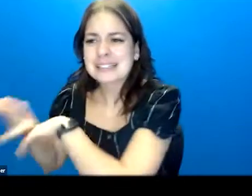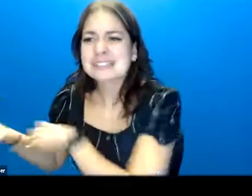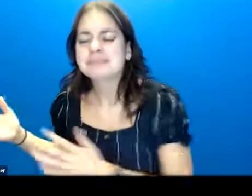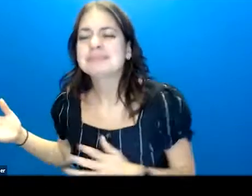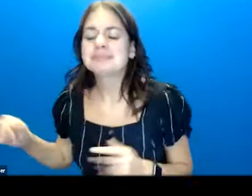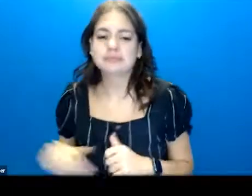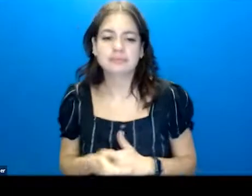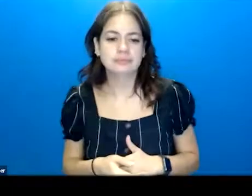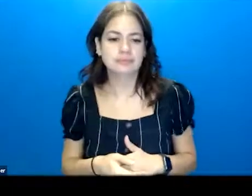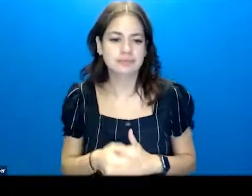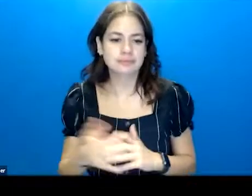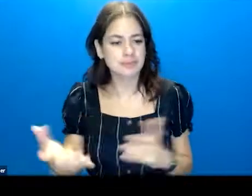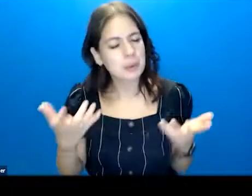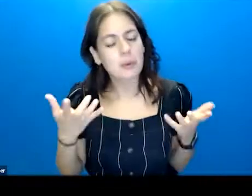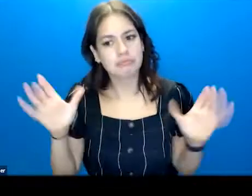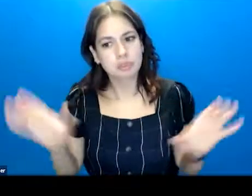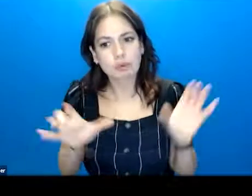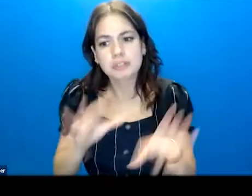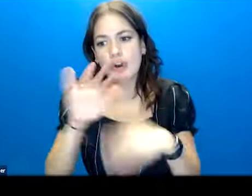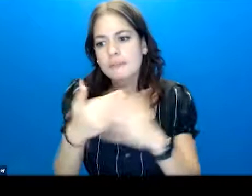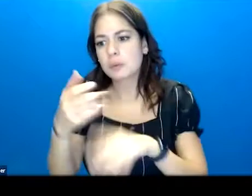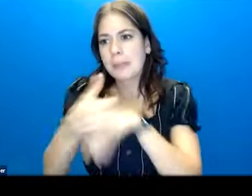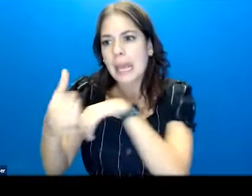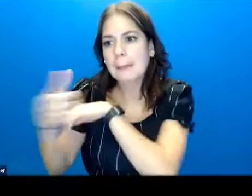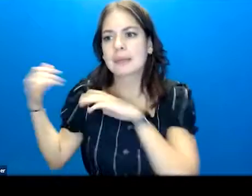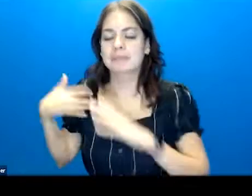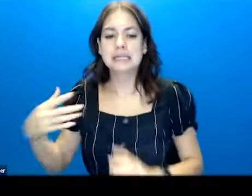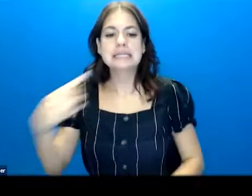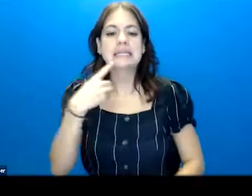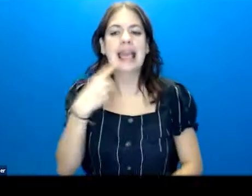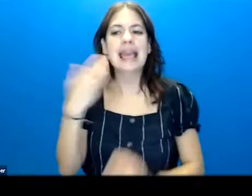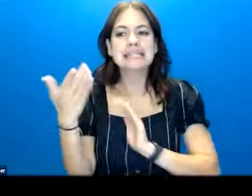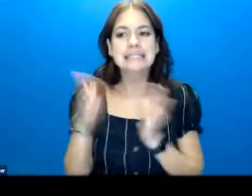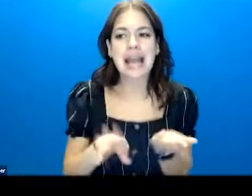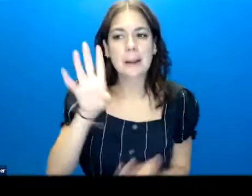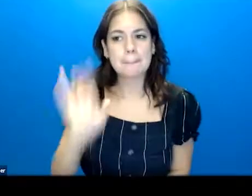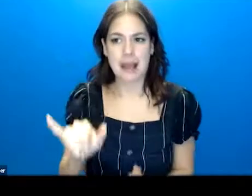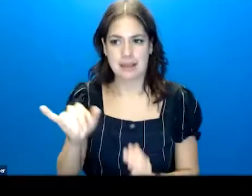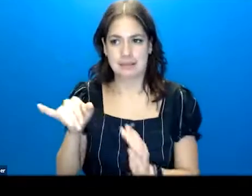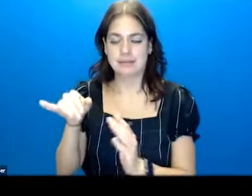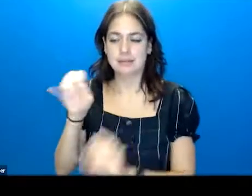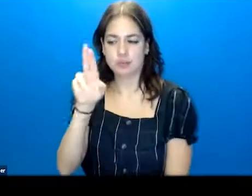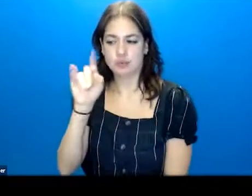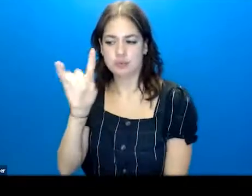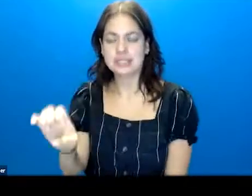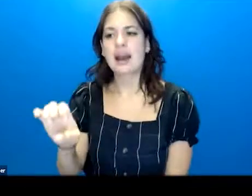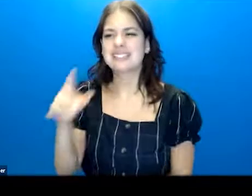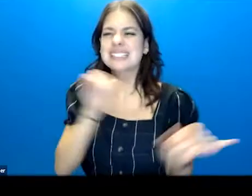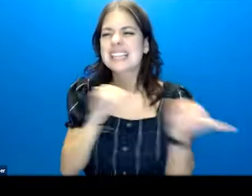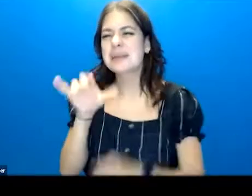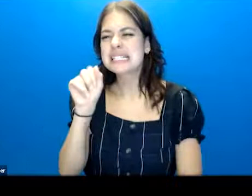I want to encourage all of us to say died by suicide or a suicide death, just like we would talk about cancer.